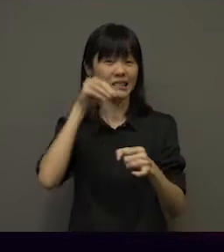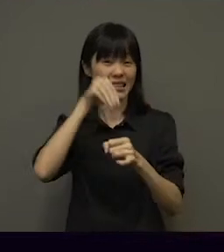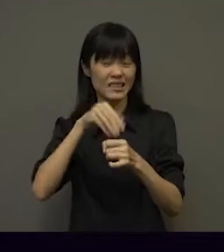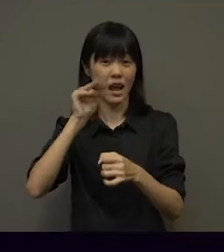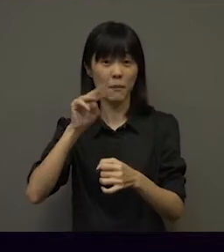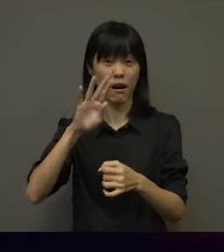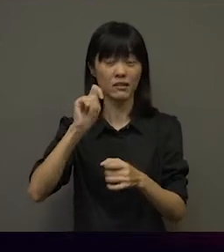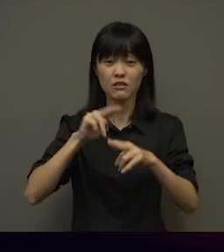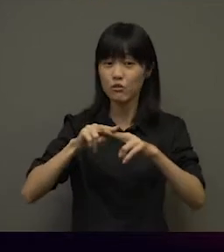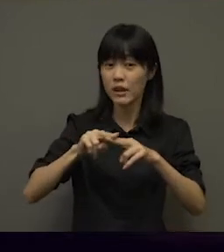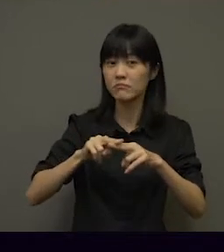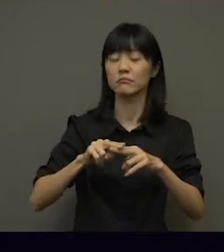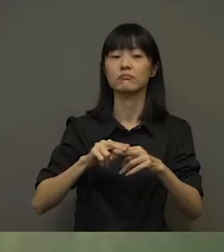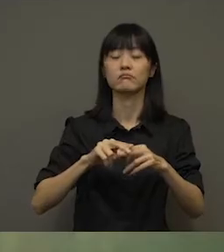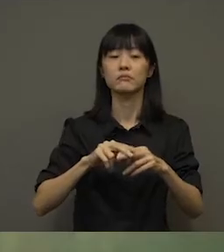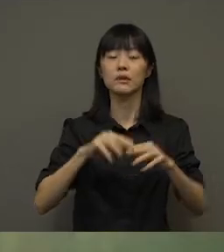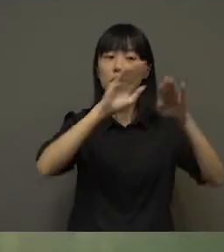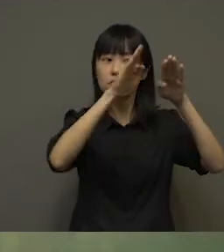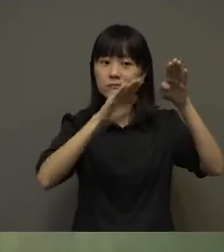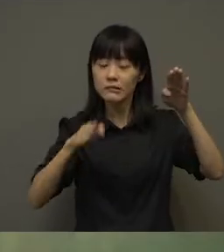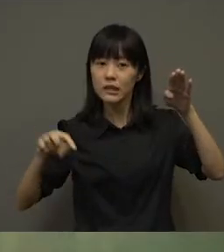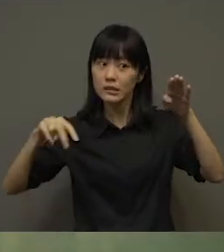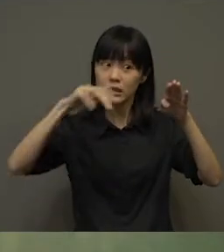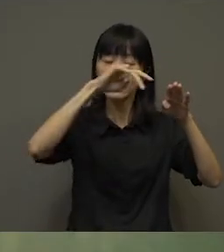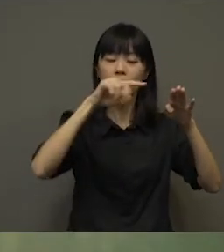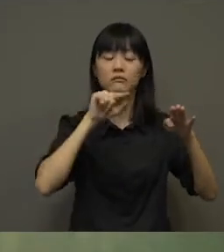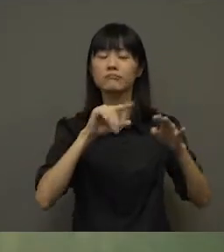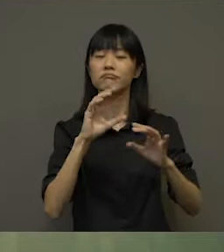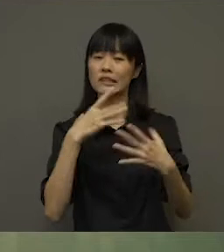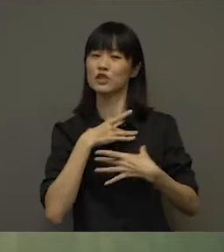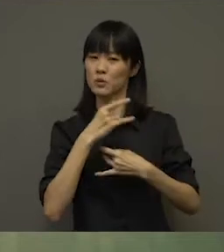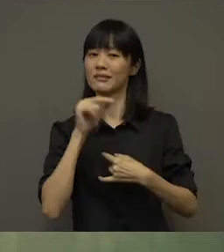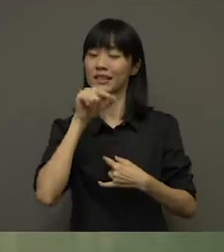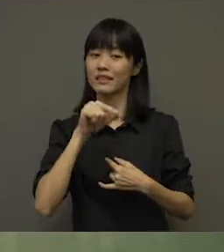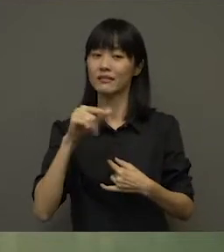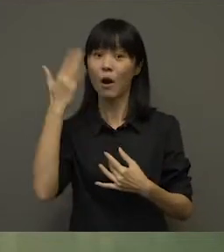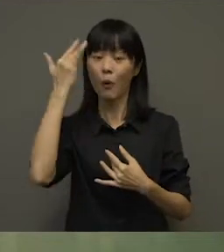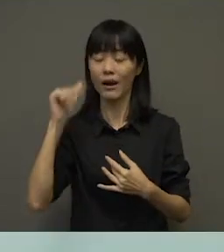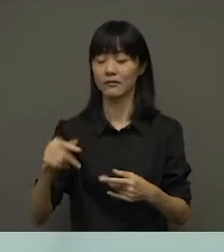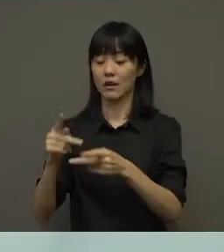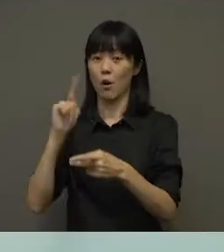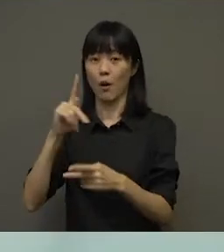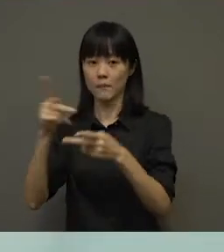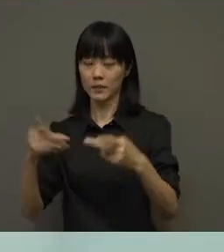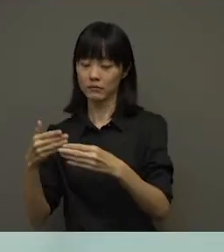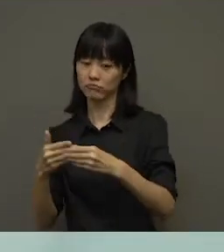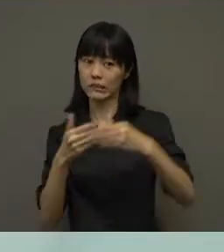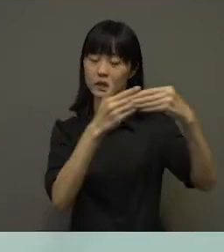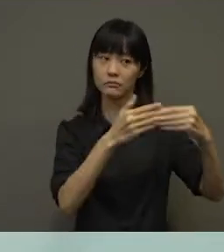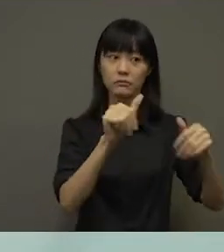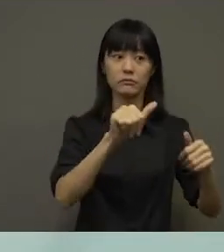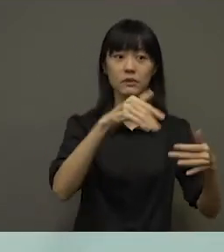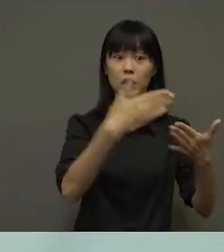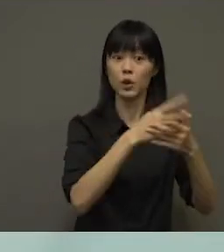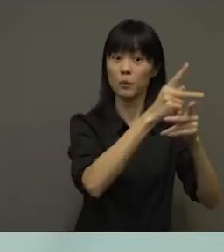artwork in the train and staircase for me is a very interesting architectural feature because it leads from one point